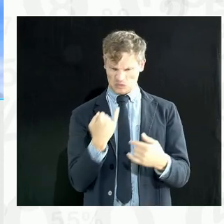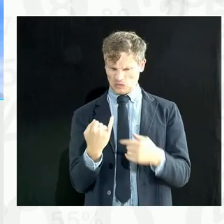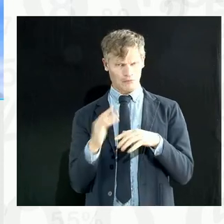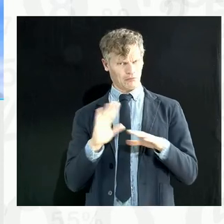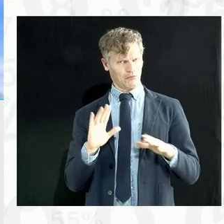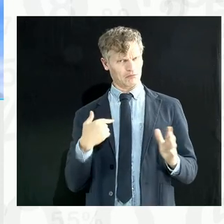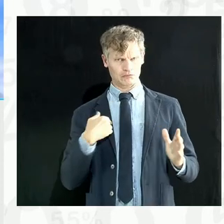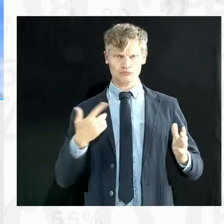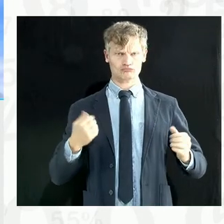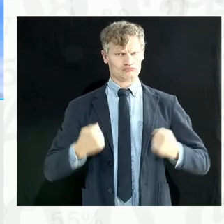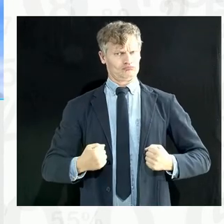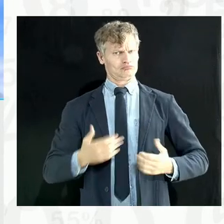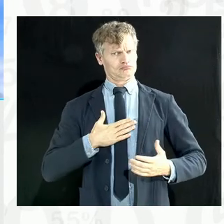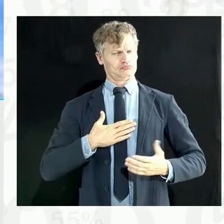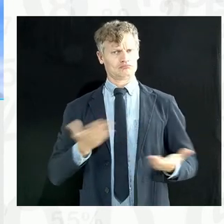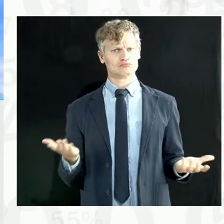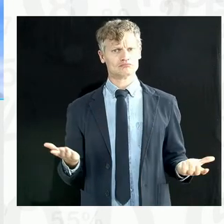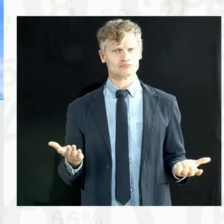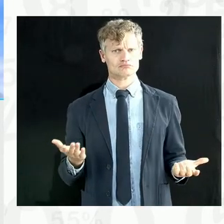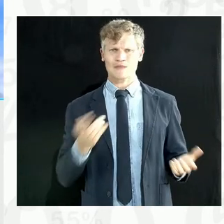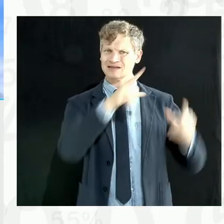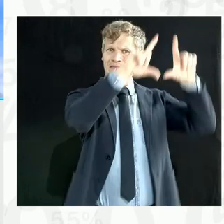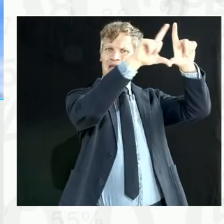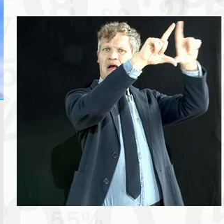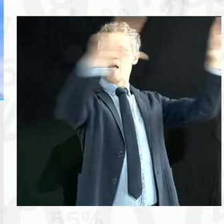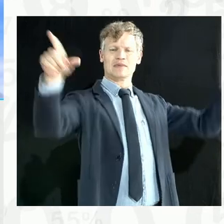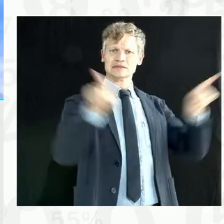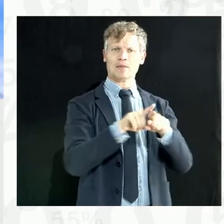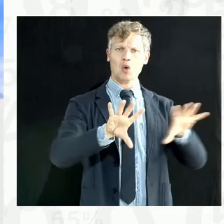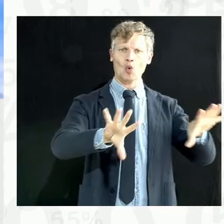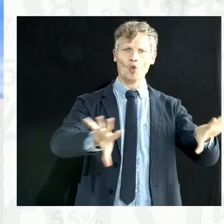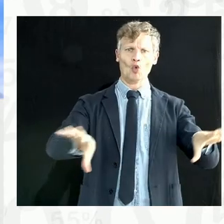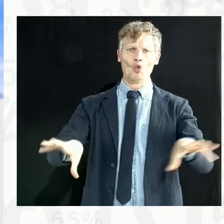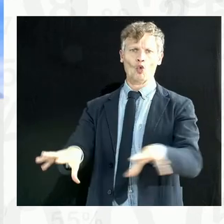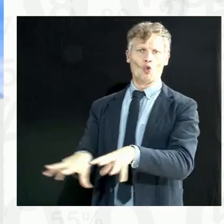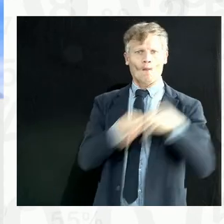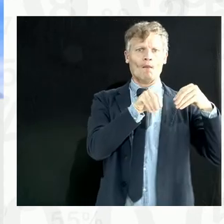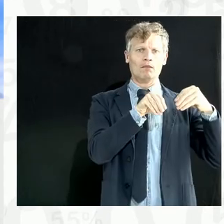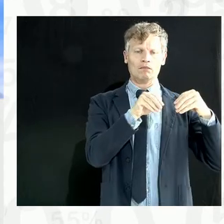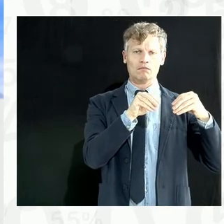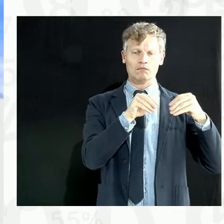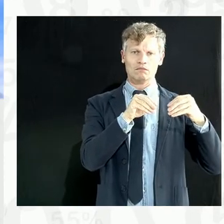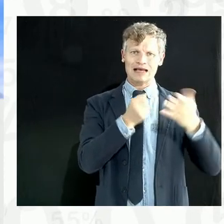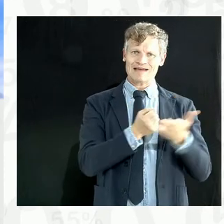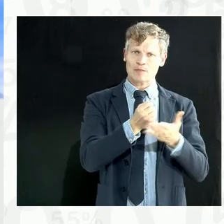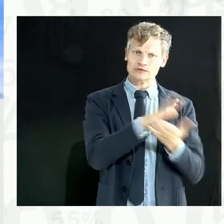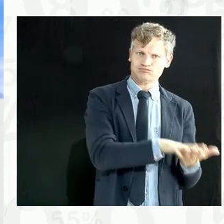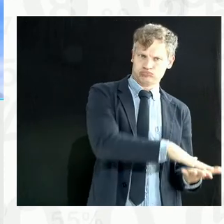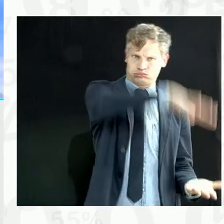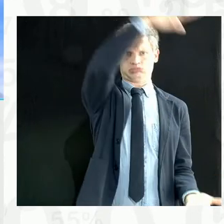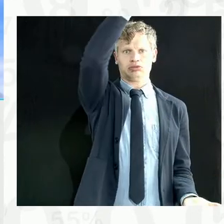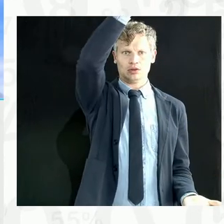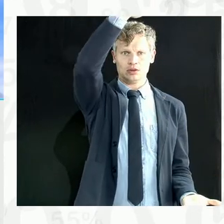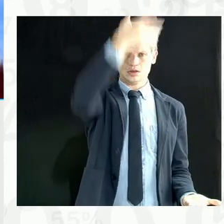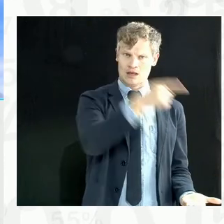are more noble in national interest, national security, etc., etc. And sometimes the